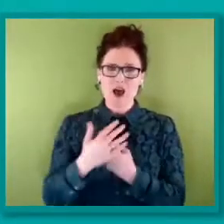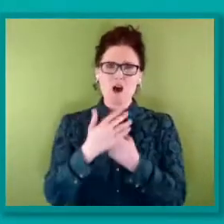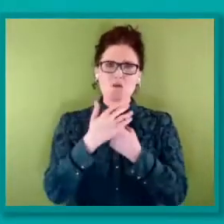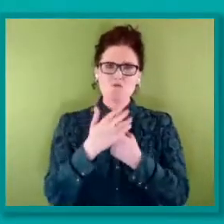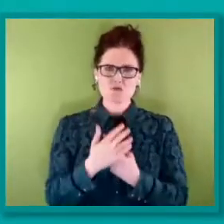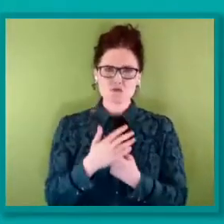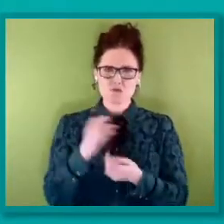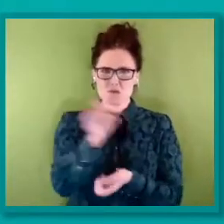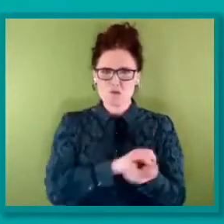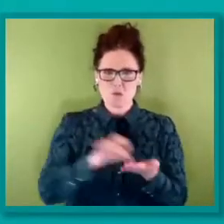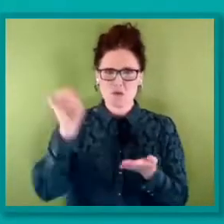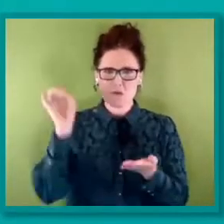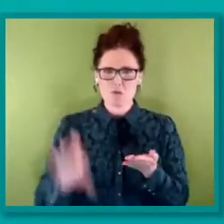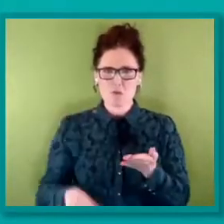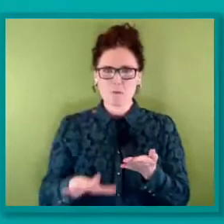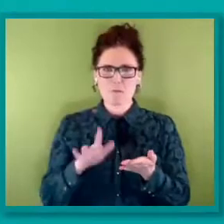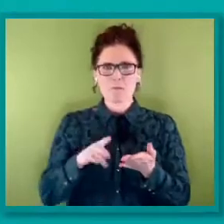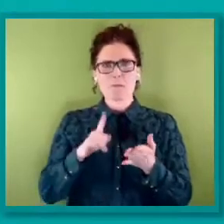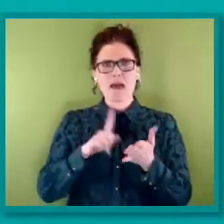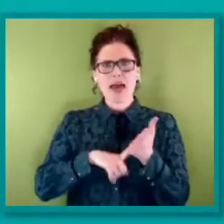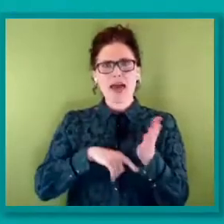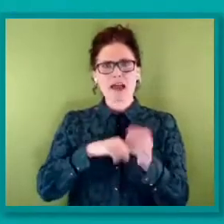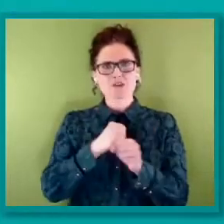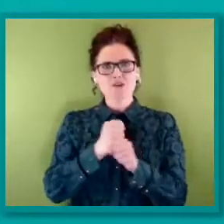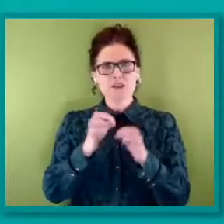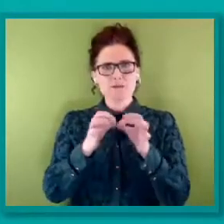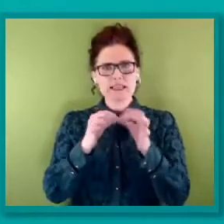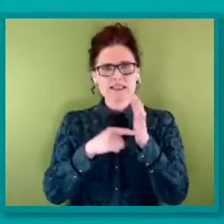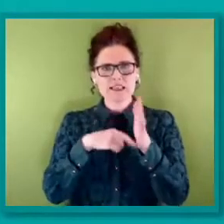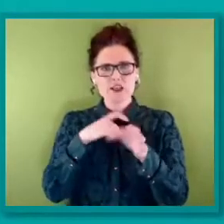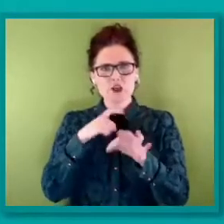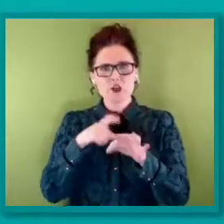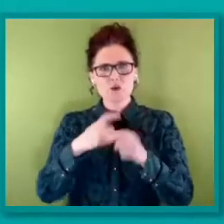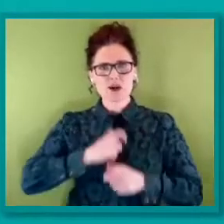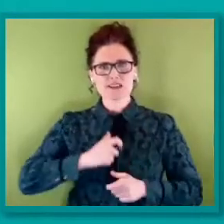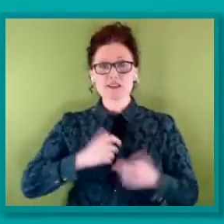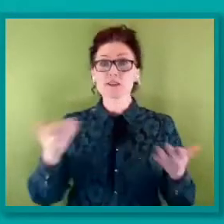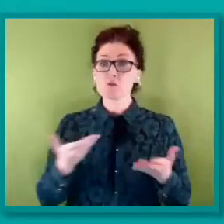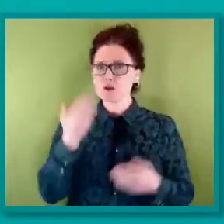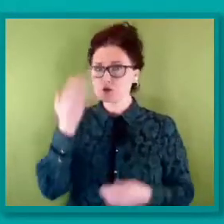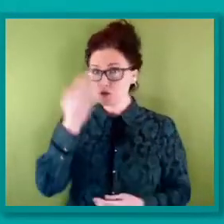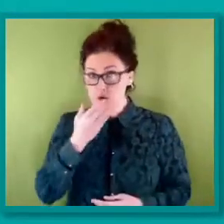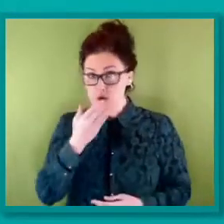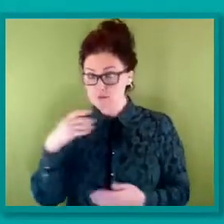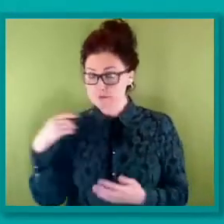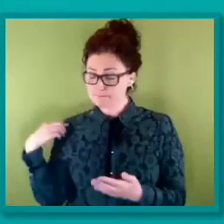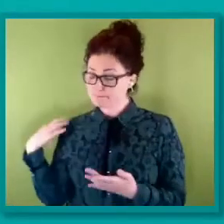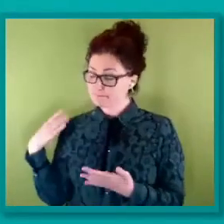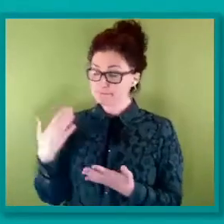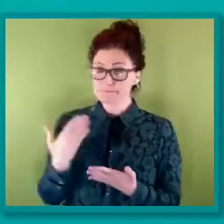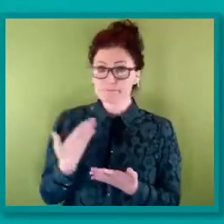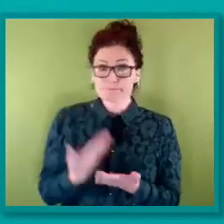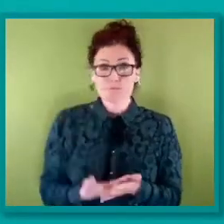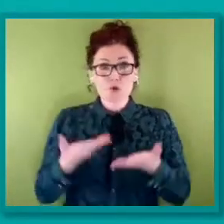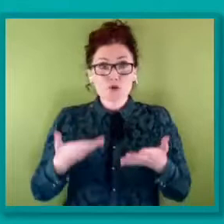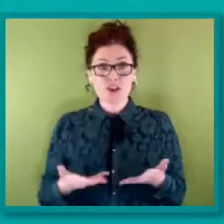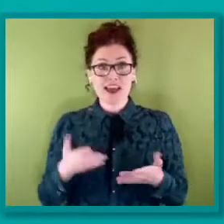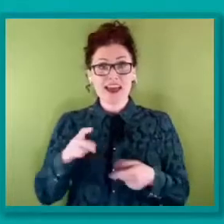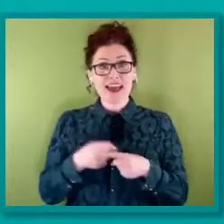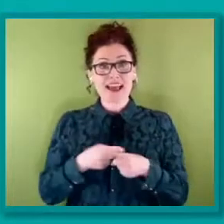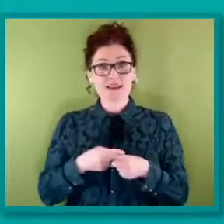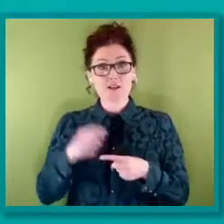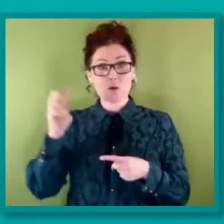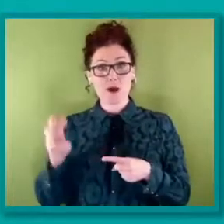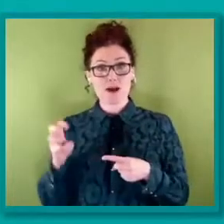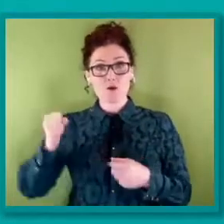LGBTQ identities in schools, to today, where in England, Wales and Scotland, we're getting